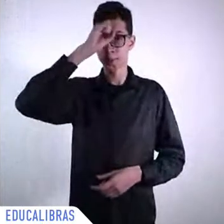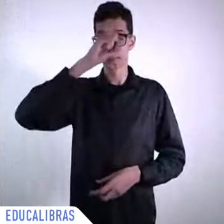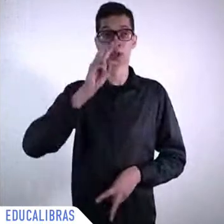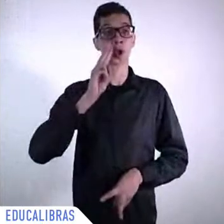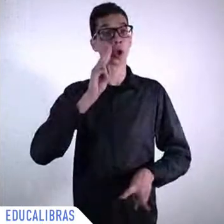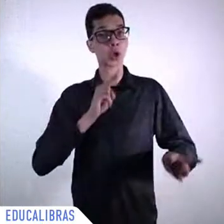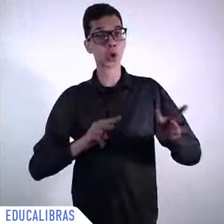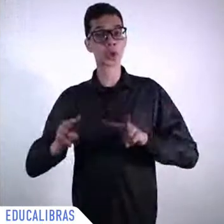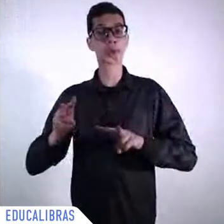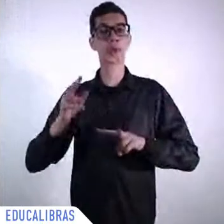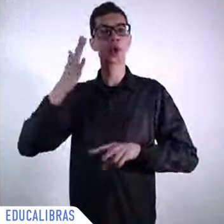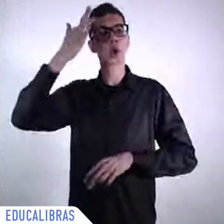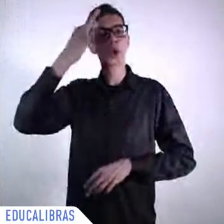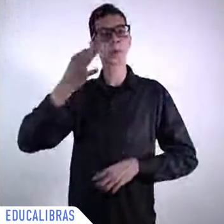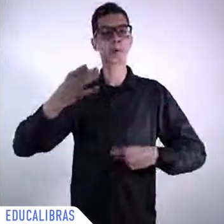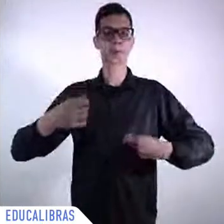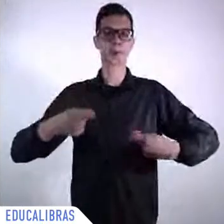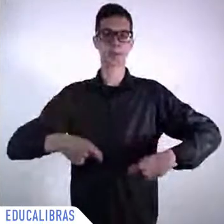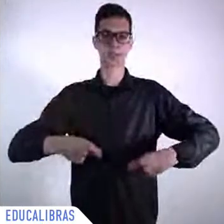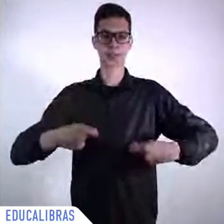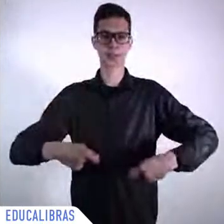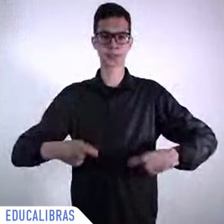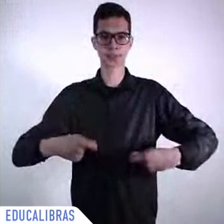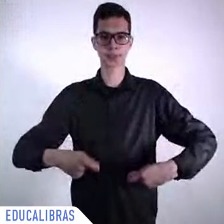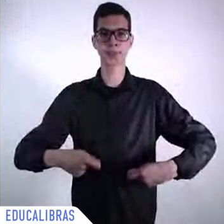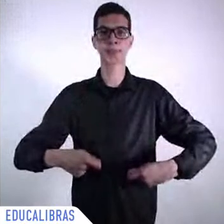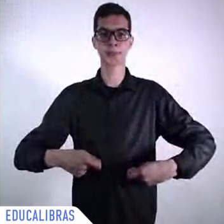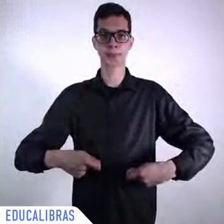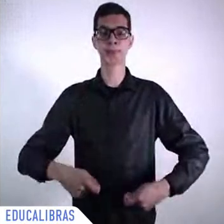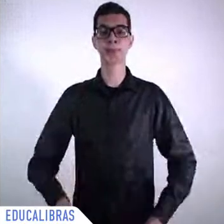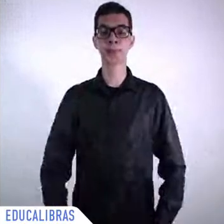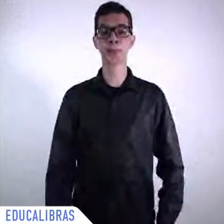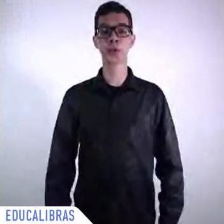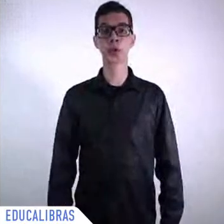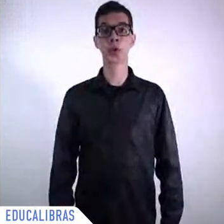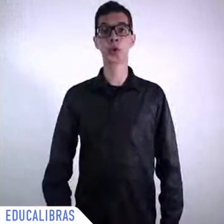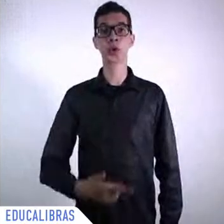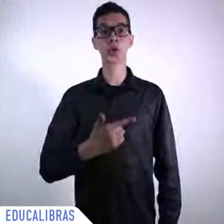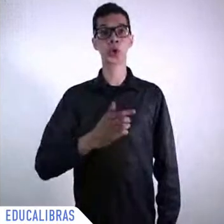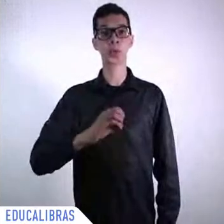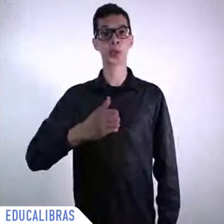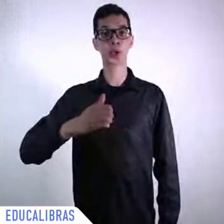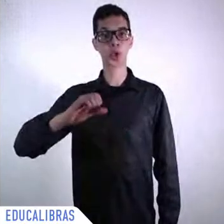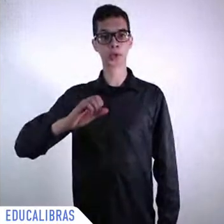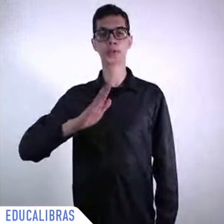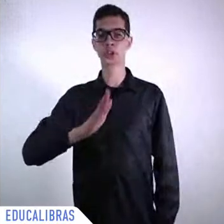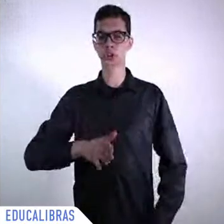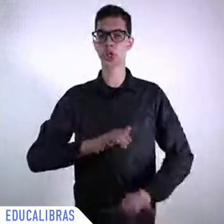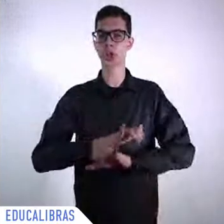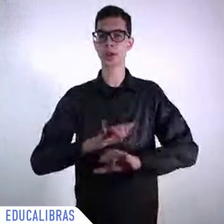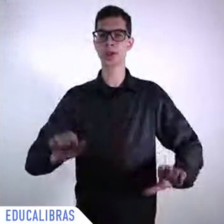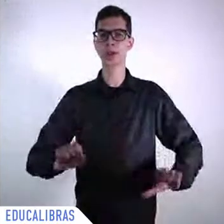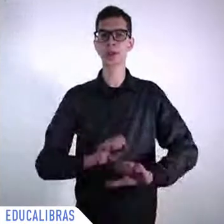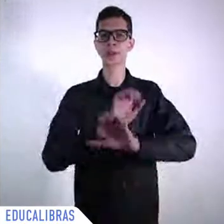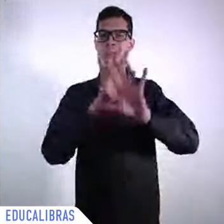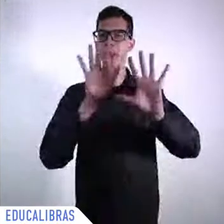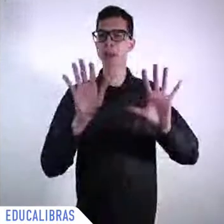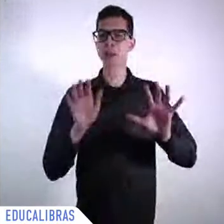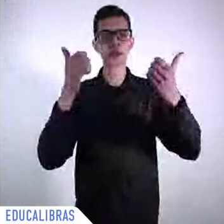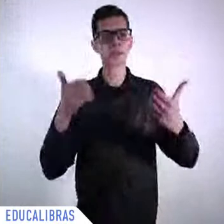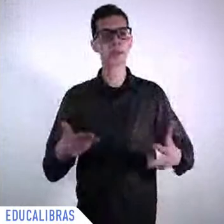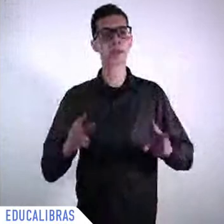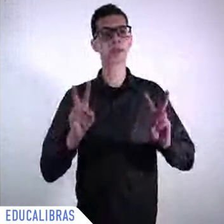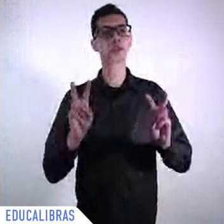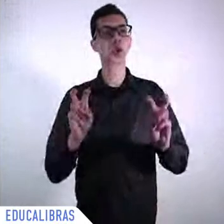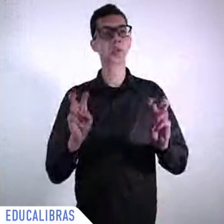emphasis on exactly these learning environments when schools were closed and education went digital